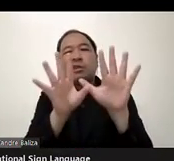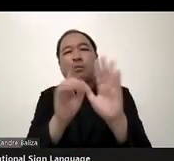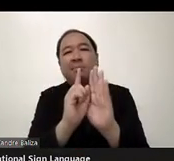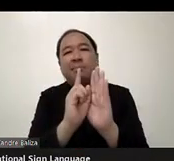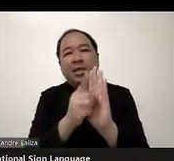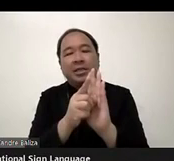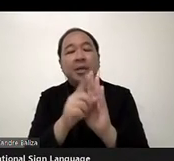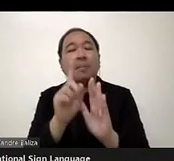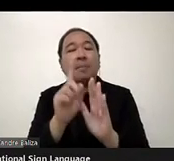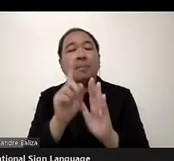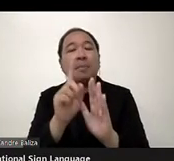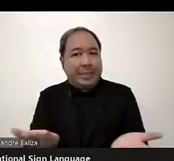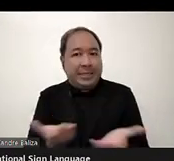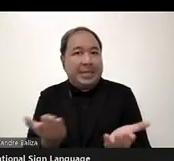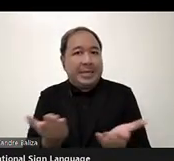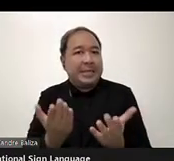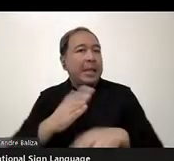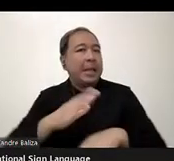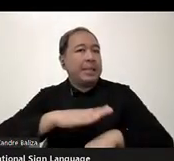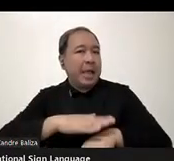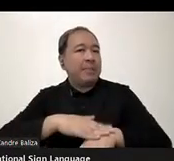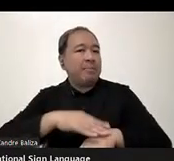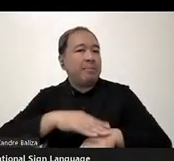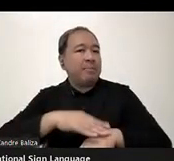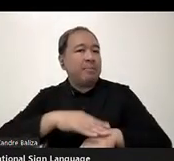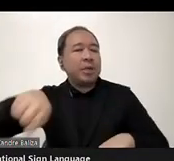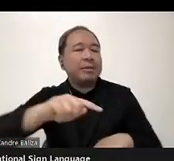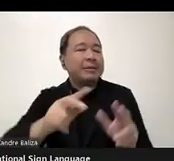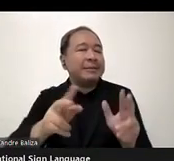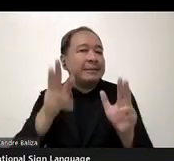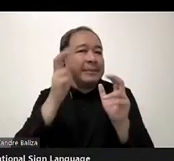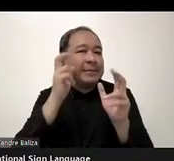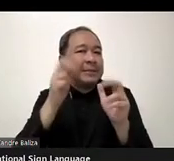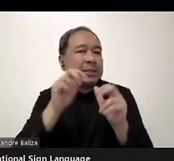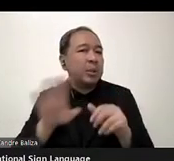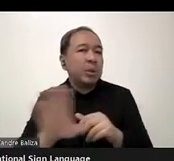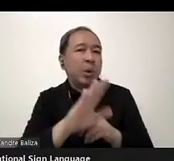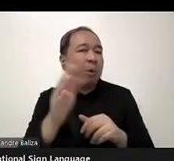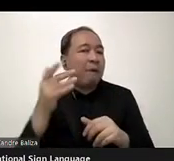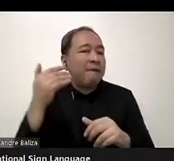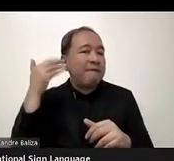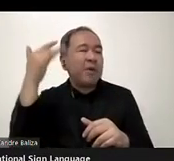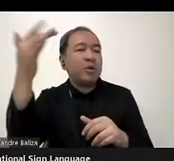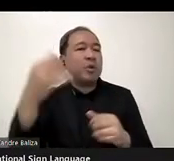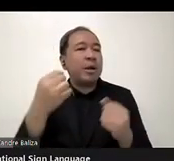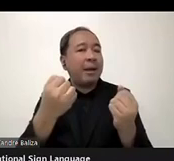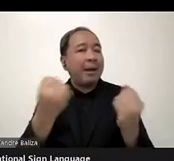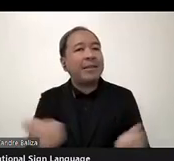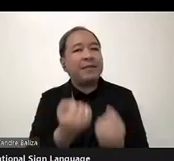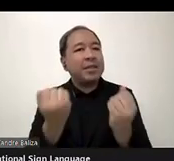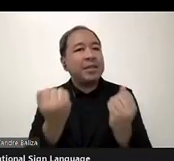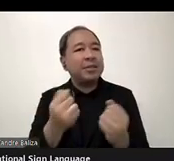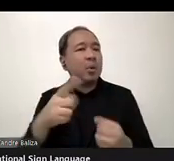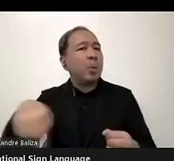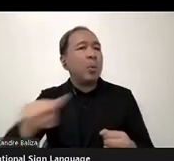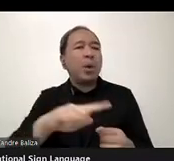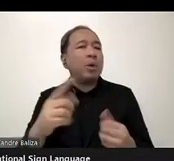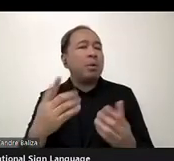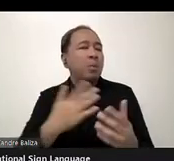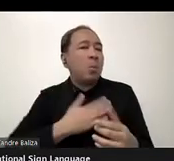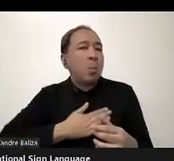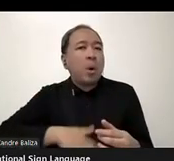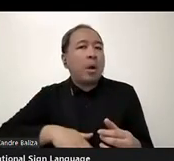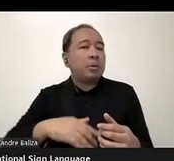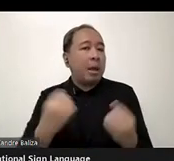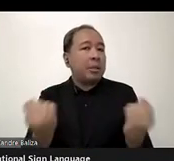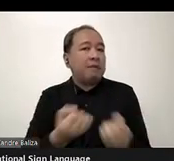here for also from you to hear about what are your future activities. What do you want DICAD to do in the future? Um,